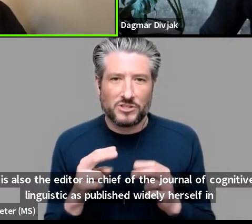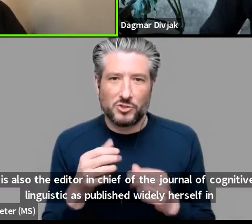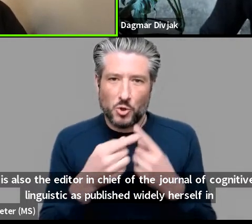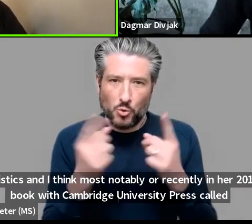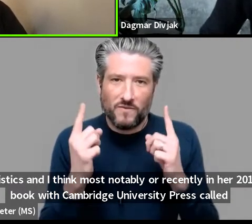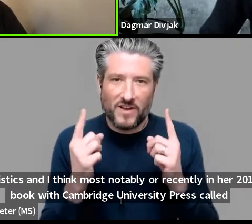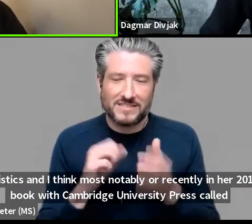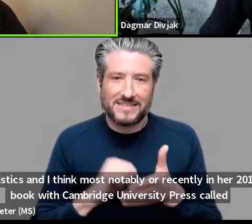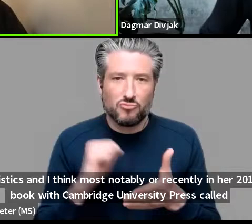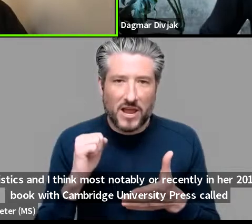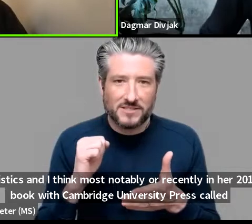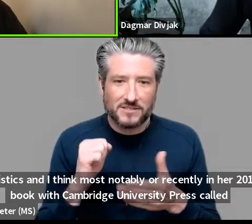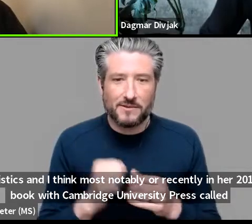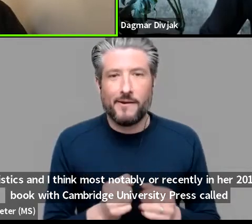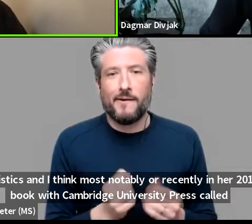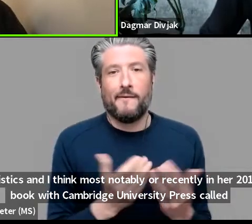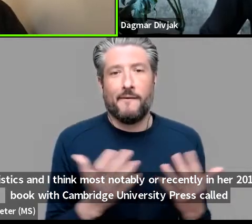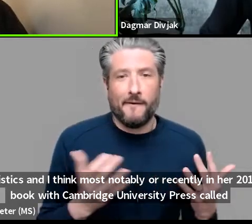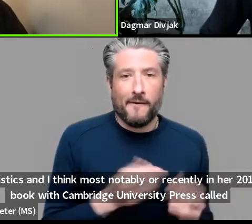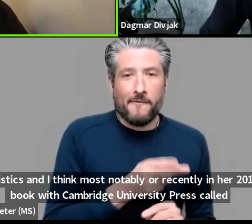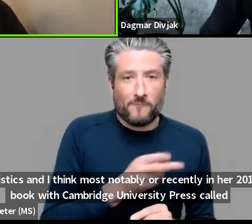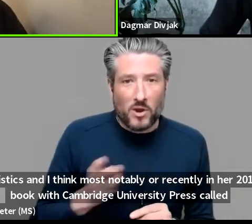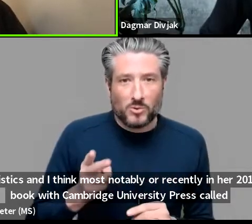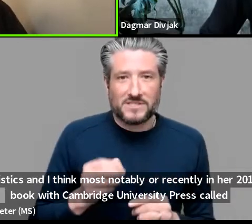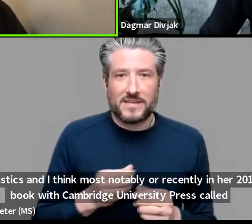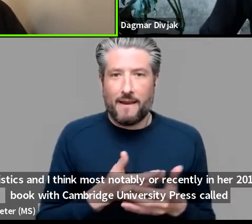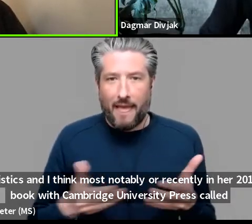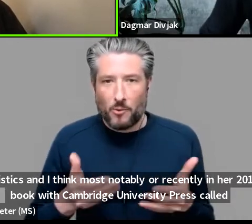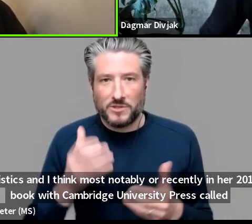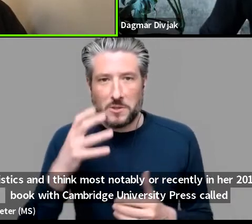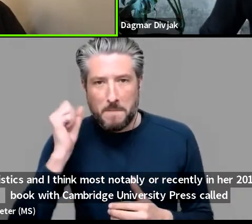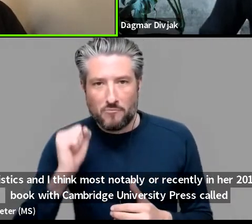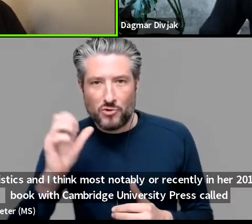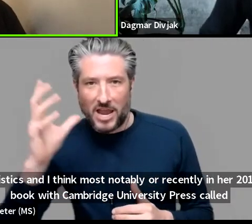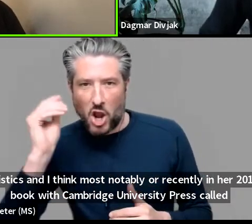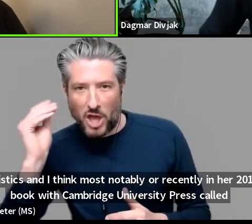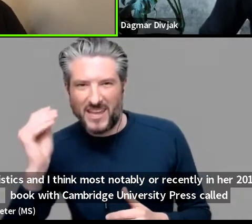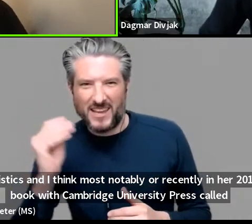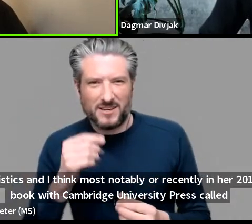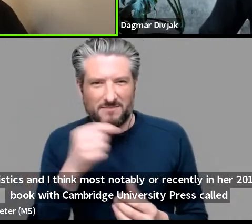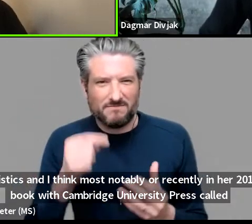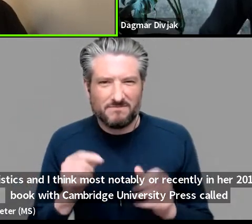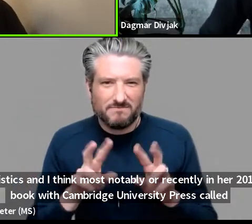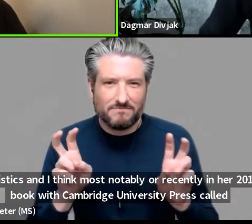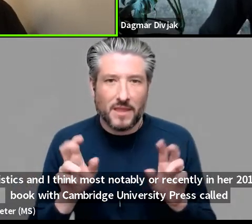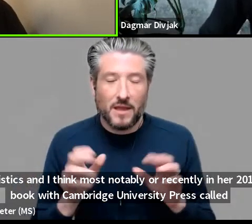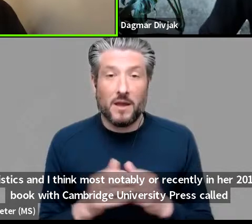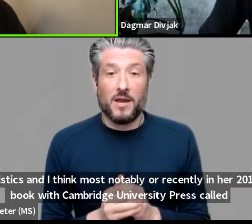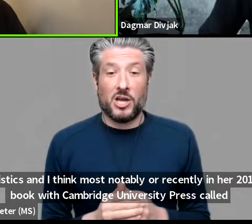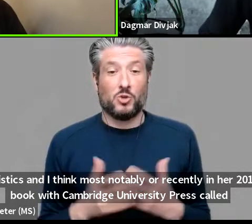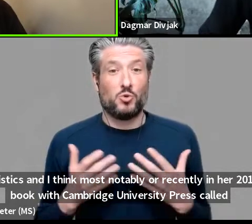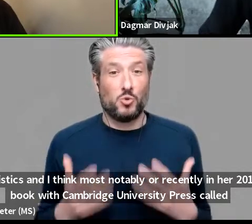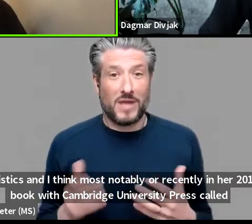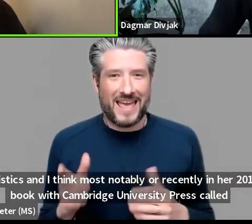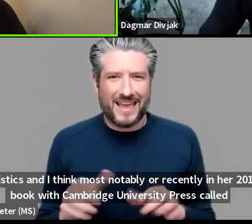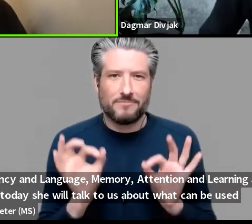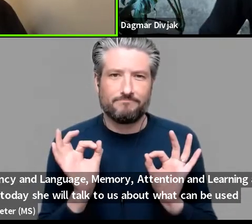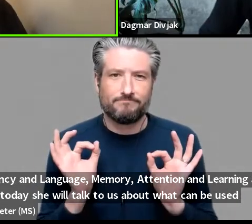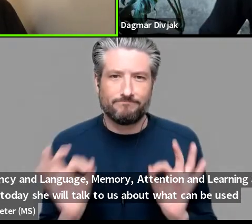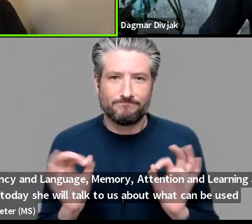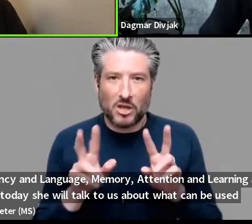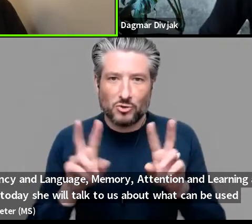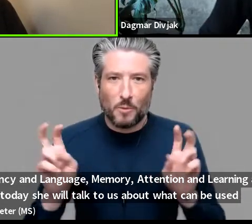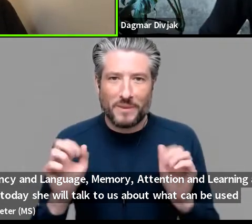attention and learning um and today she will talk to us about what can be learned from usage which sounds like a perfect topic for this series